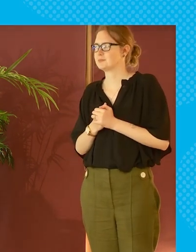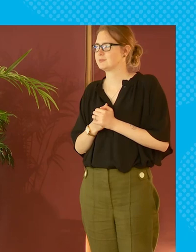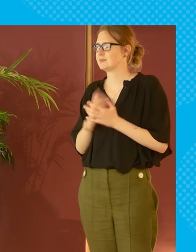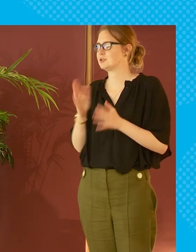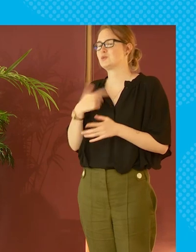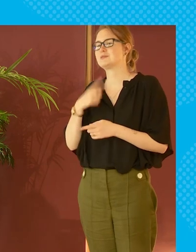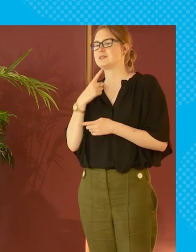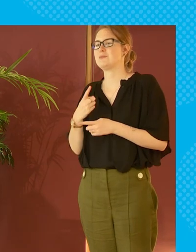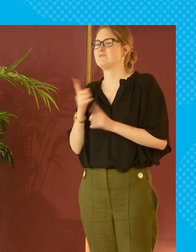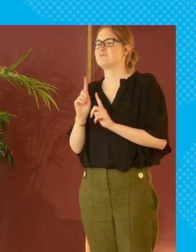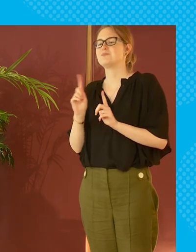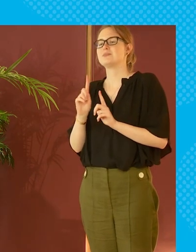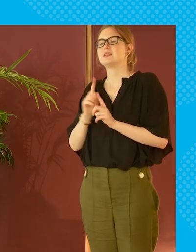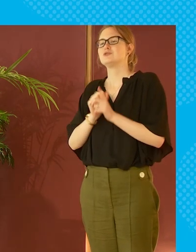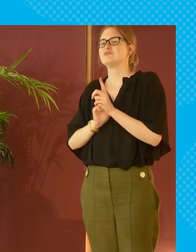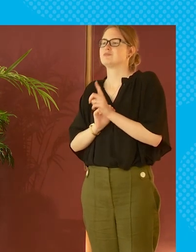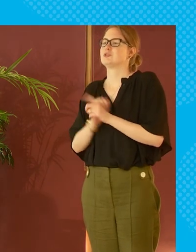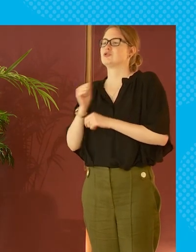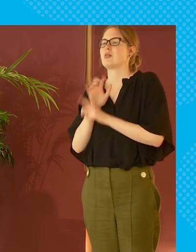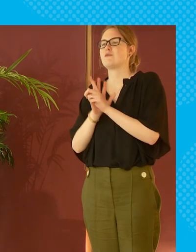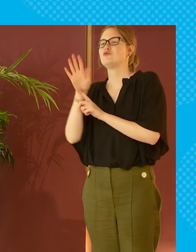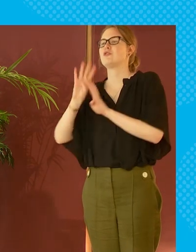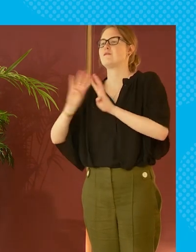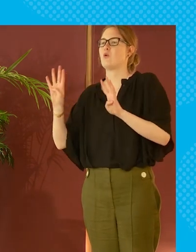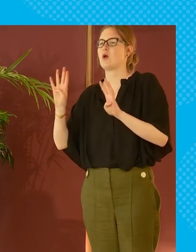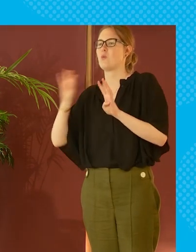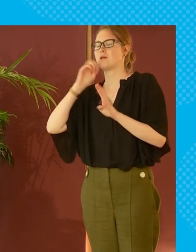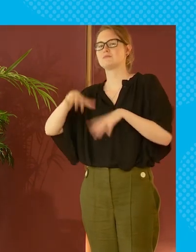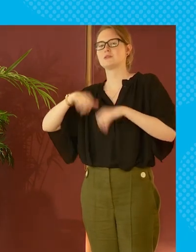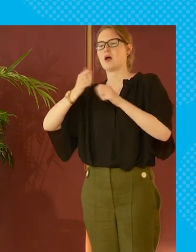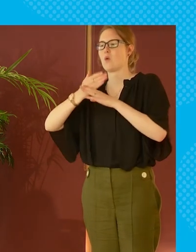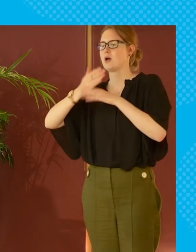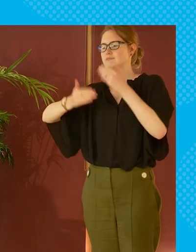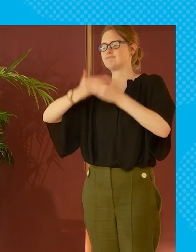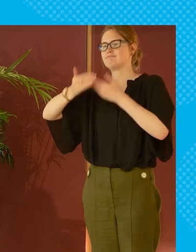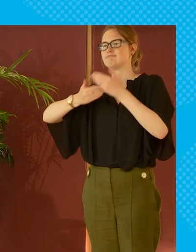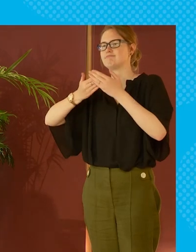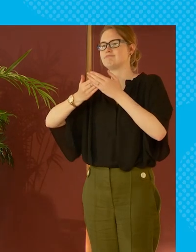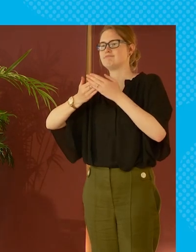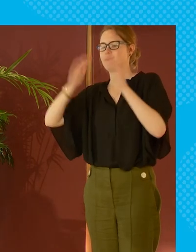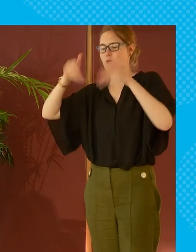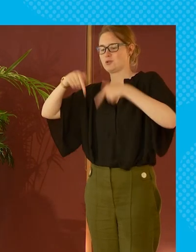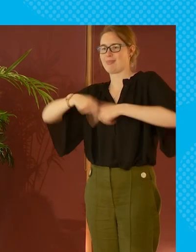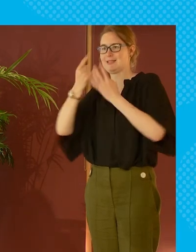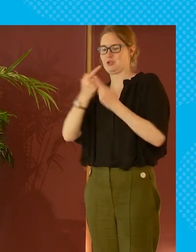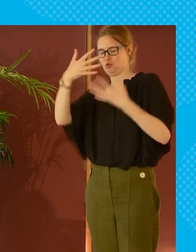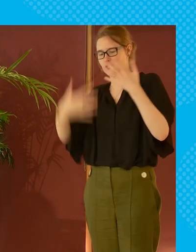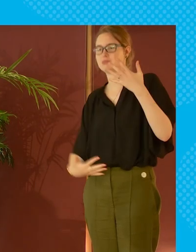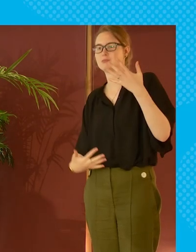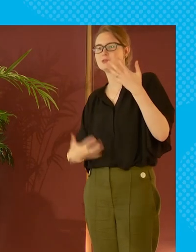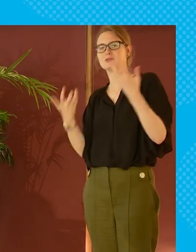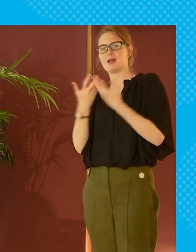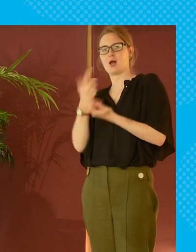and reflections i i just want to say scotland's futures forum is about to embark on some work on exactly these